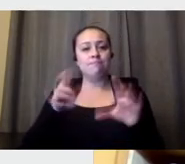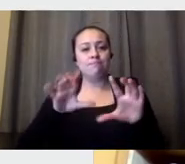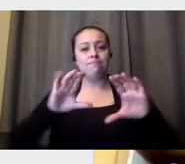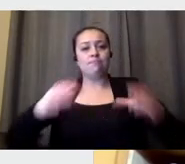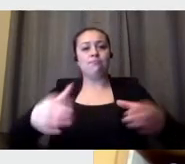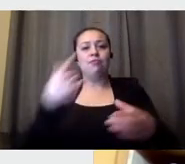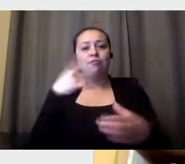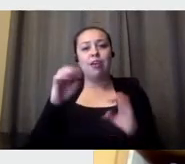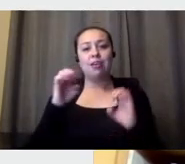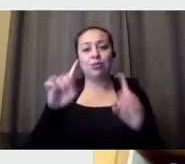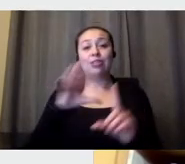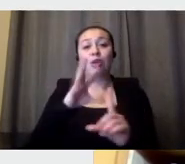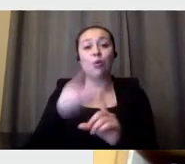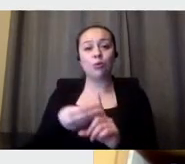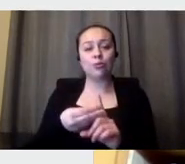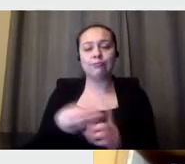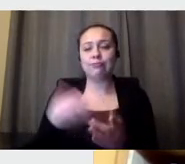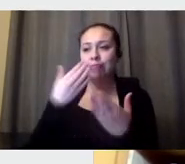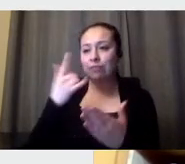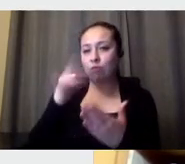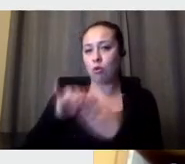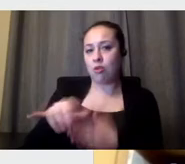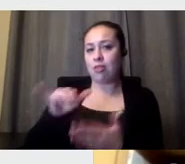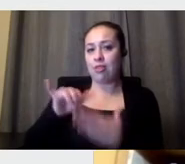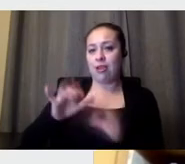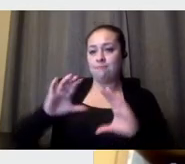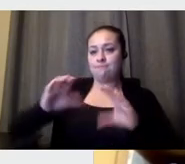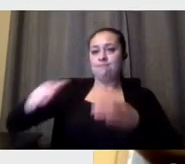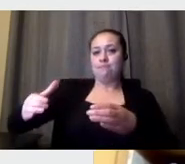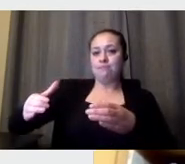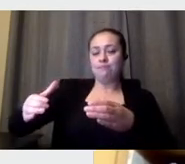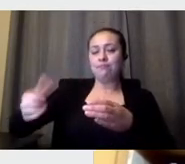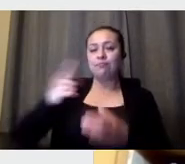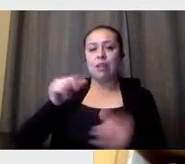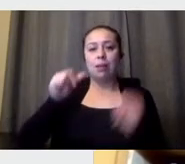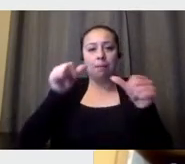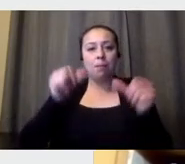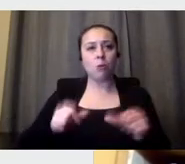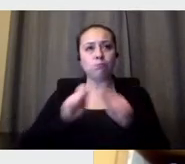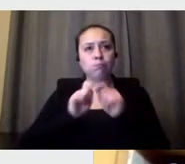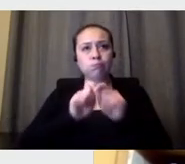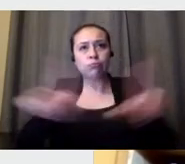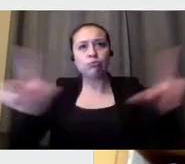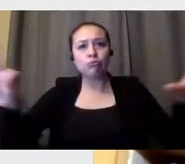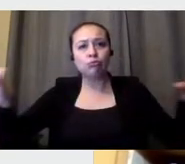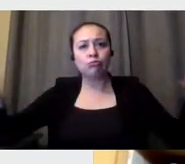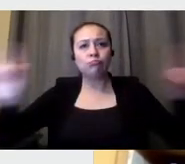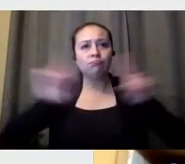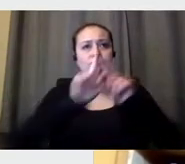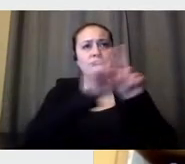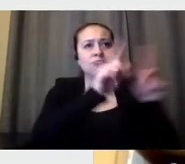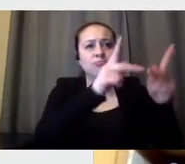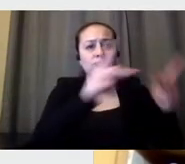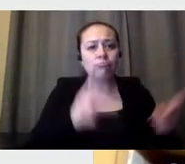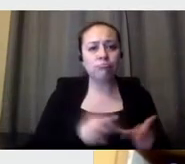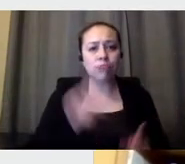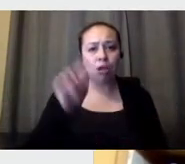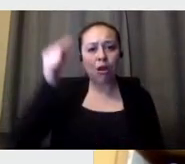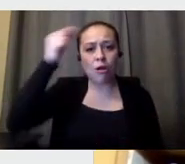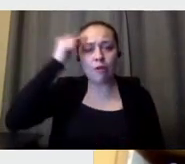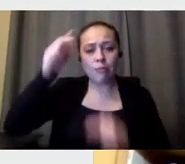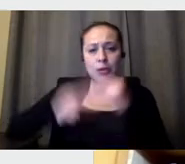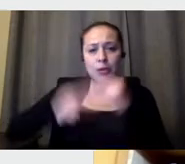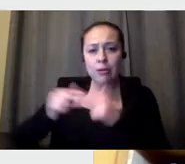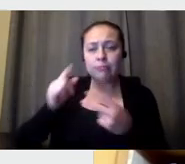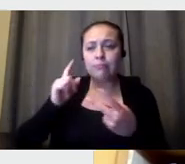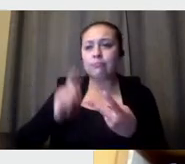Thanks to the disposal of the Ministry of Foreign Affairs, the posters were displayed in Uruguayan embassies. Talks, workshops,